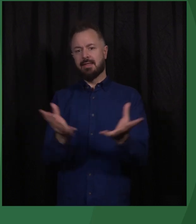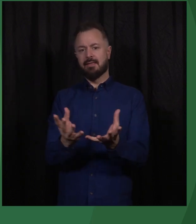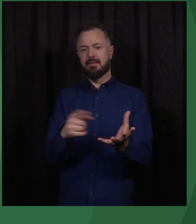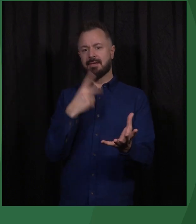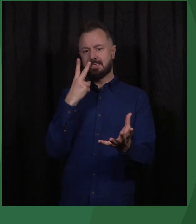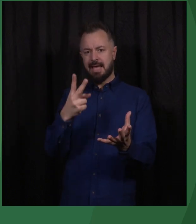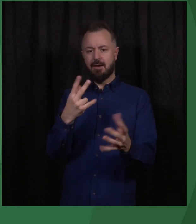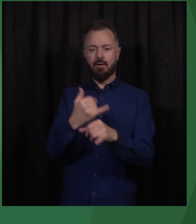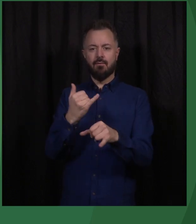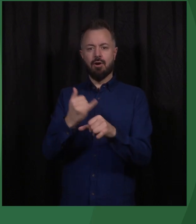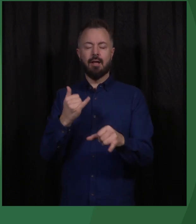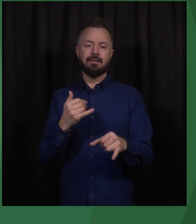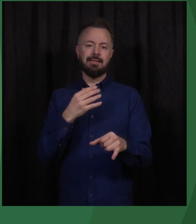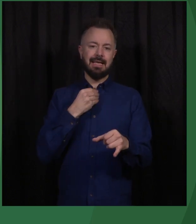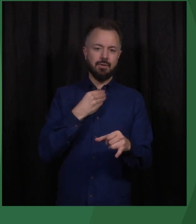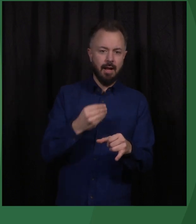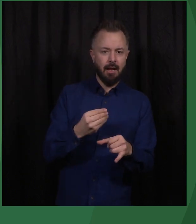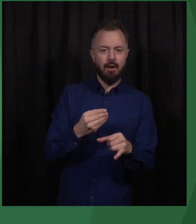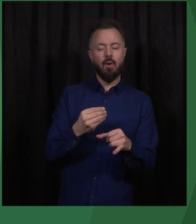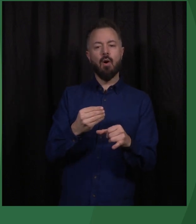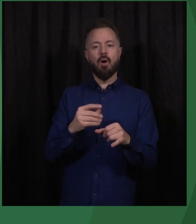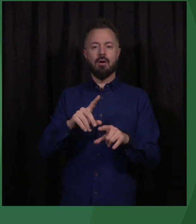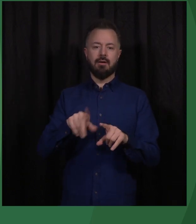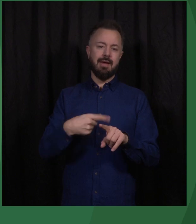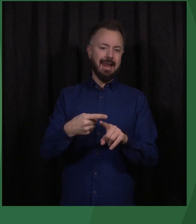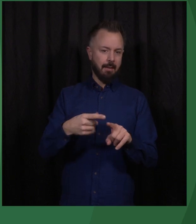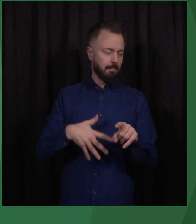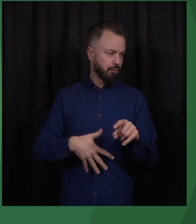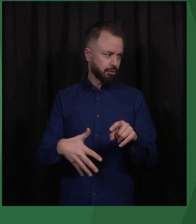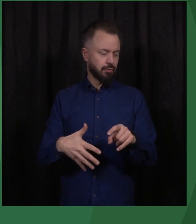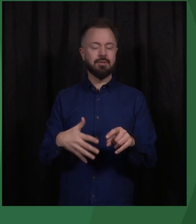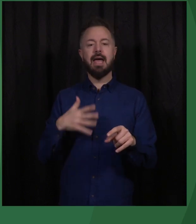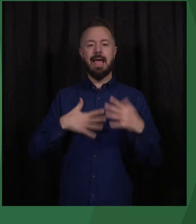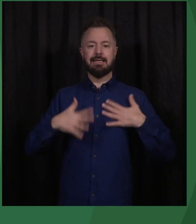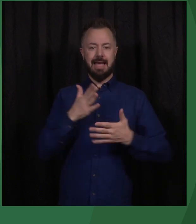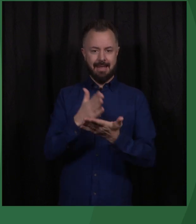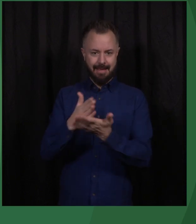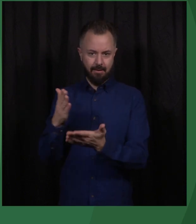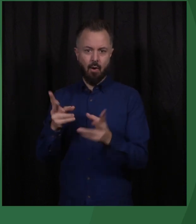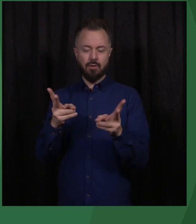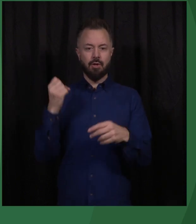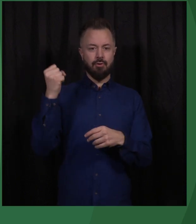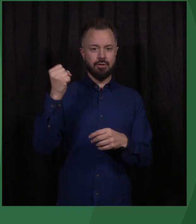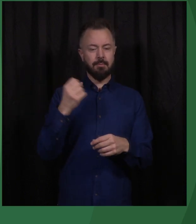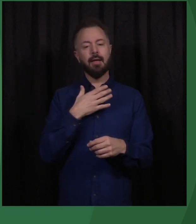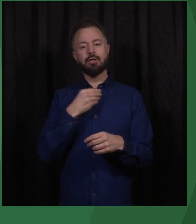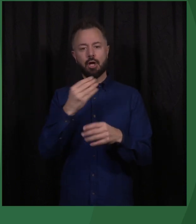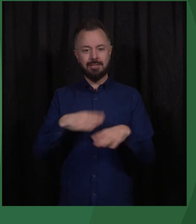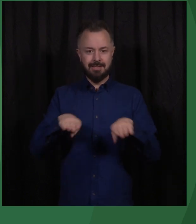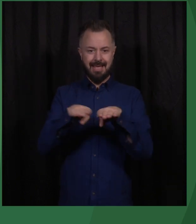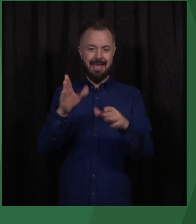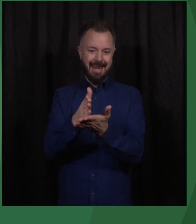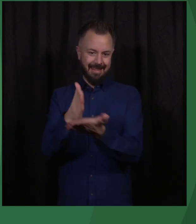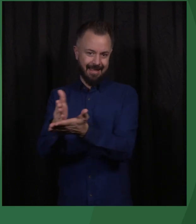opposition to sexual and reproductive health and rights and threats to previous gender equality policy gains.